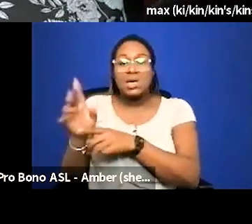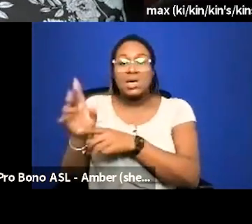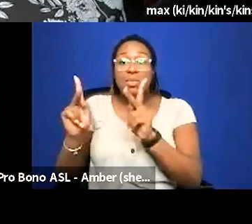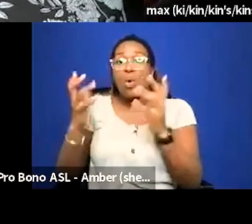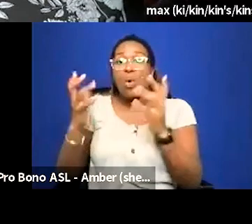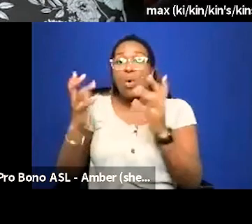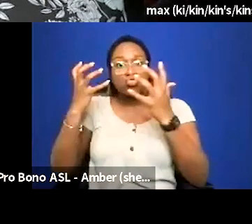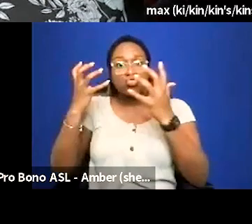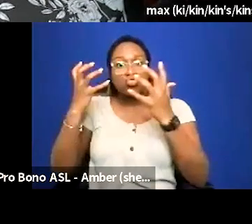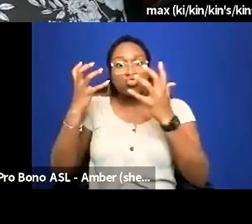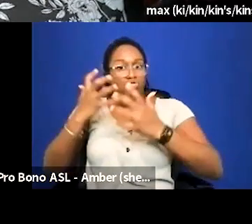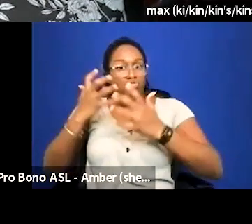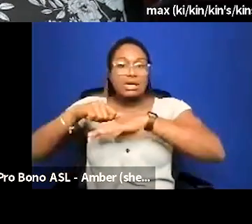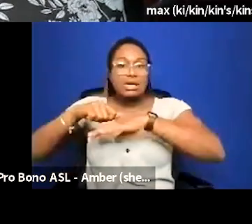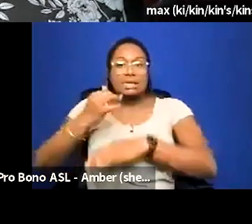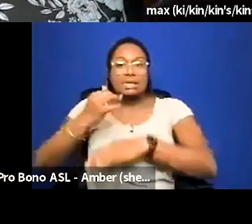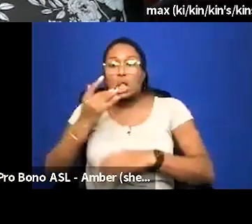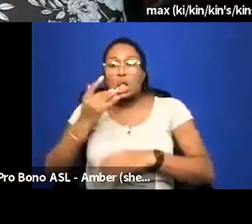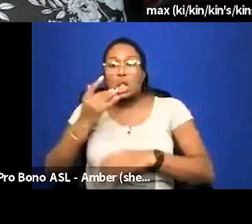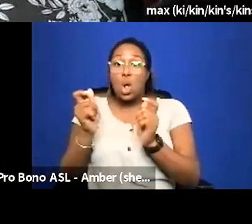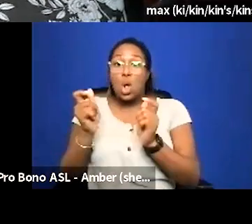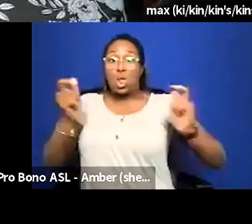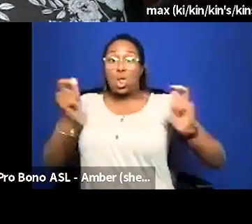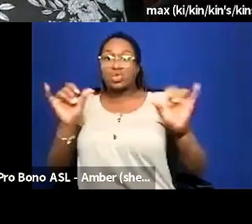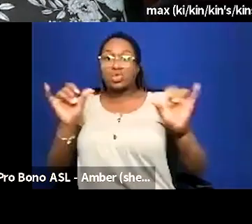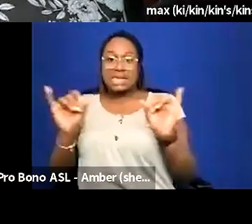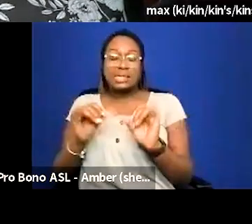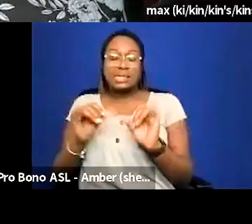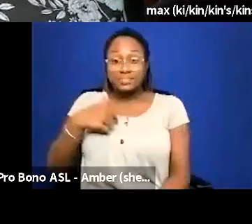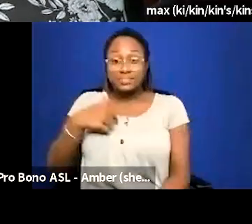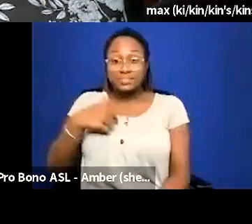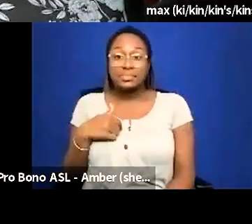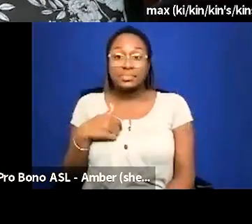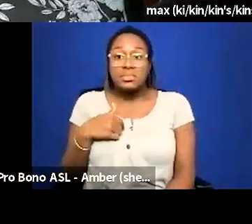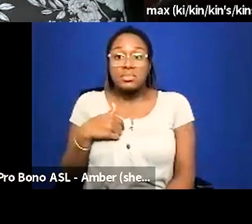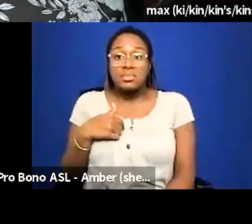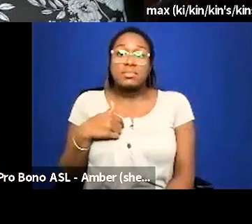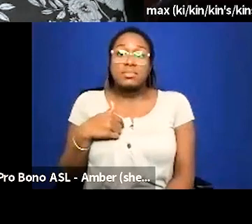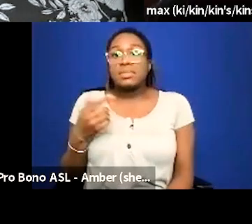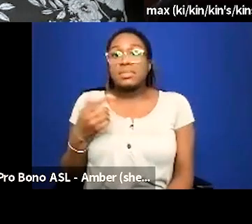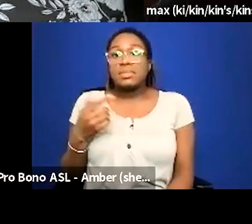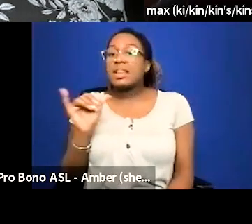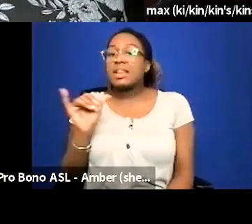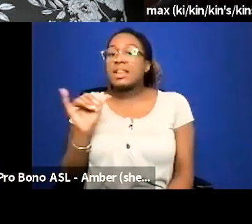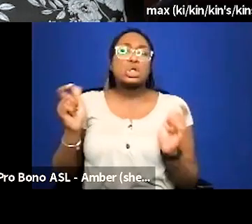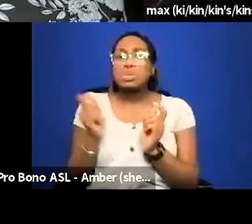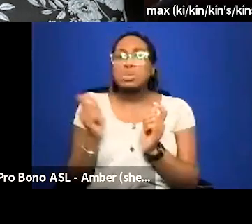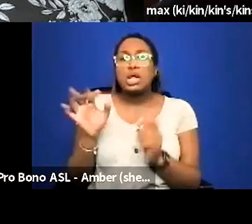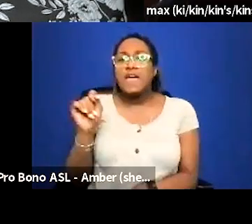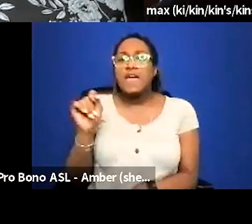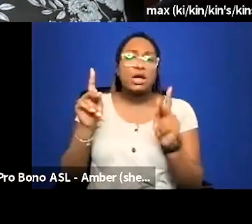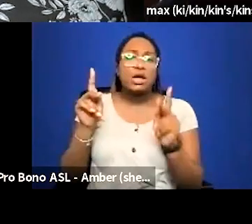or who are larger size um you know me in a like a smaller fat person can go to the doctor